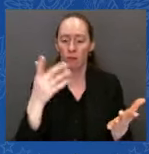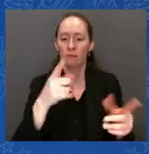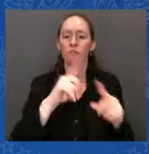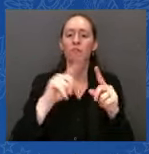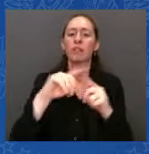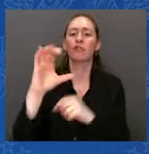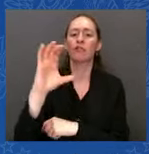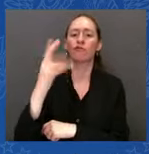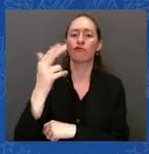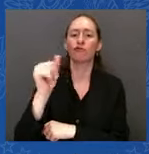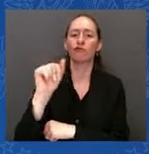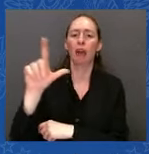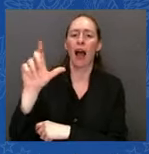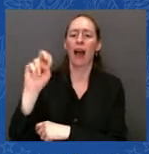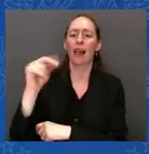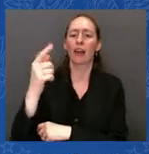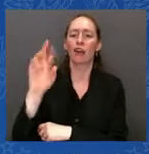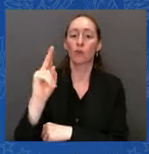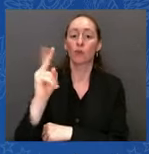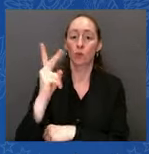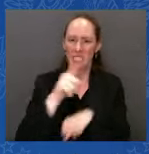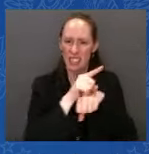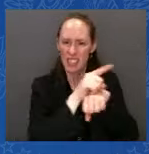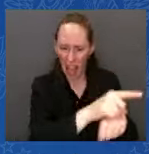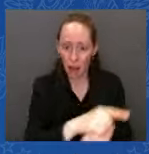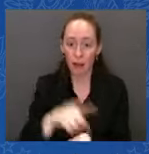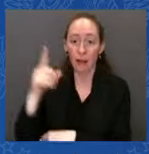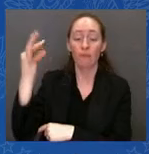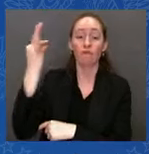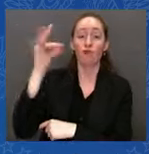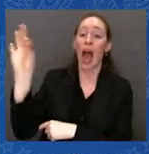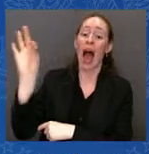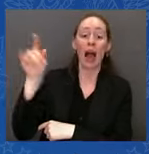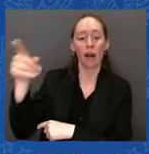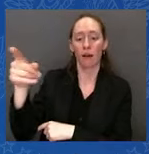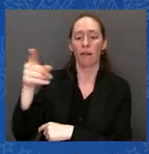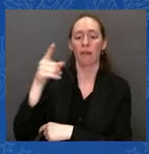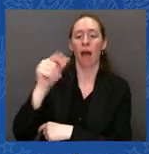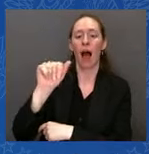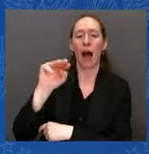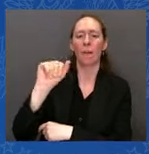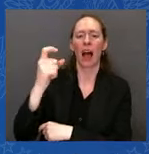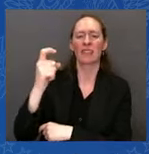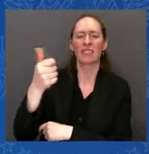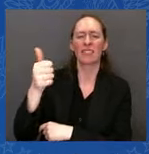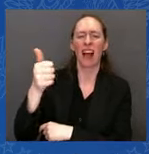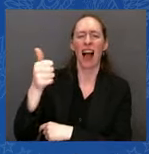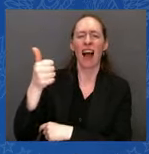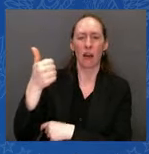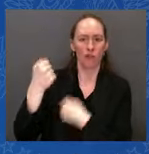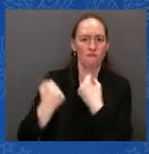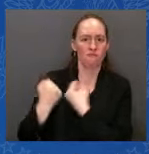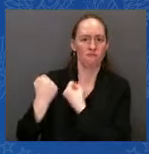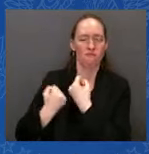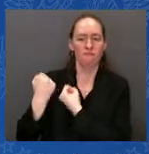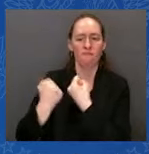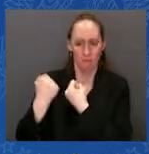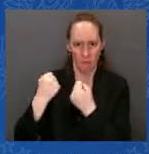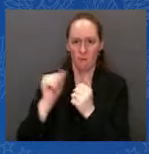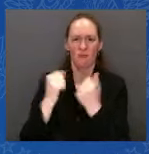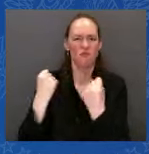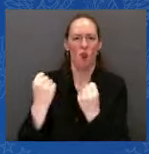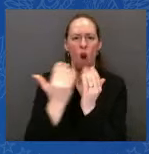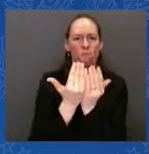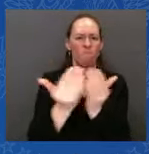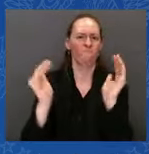armored fighting vehicles. In addition to the Leopard tanks, Germany, like the United States, is also Germany